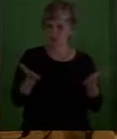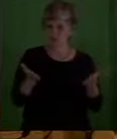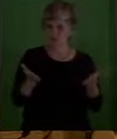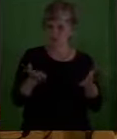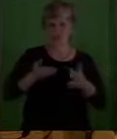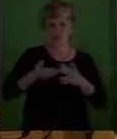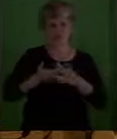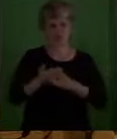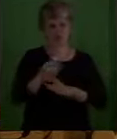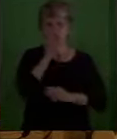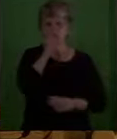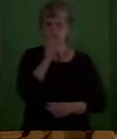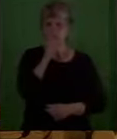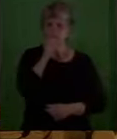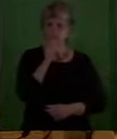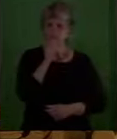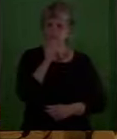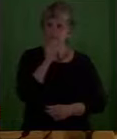The resurrection